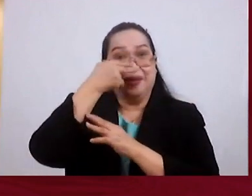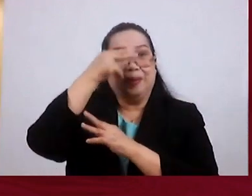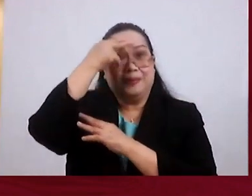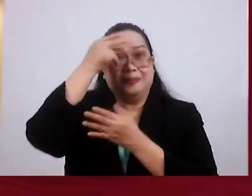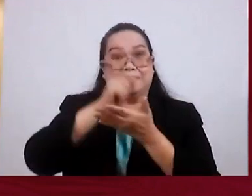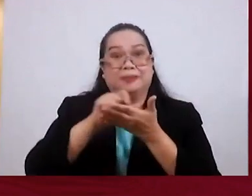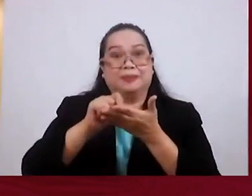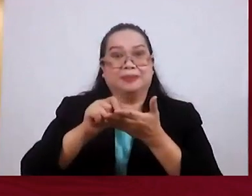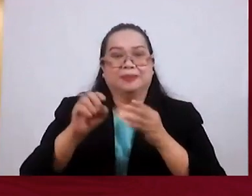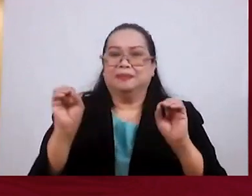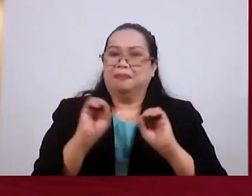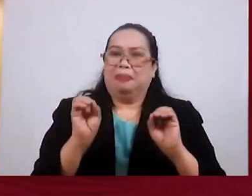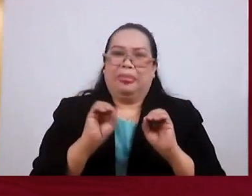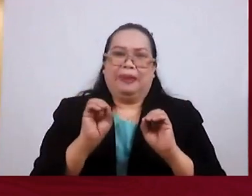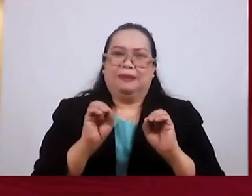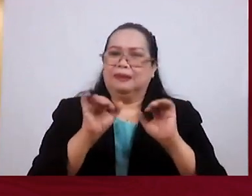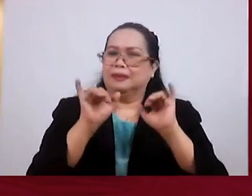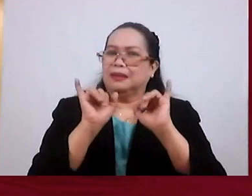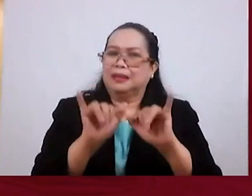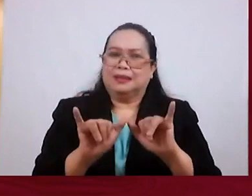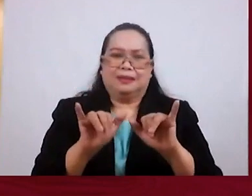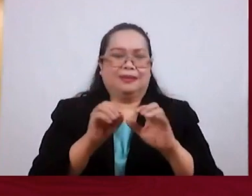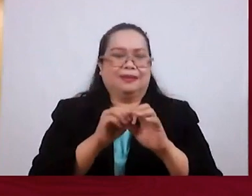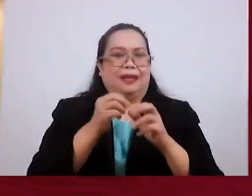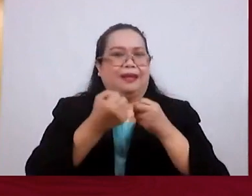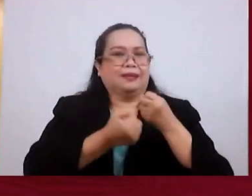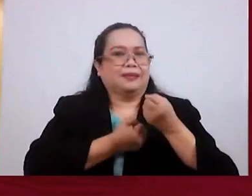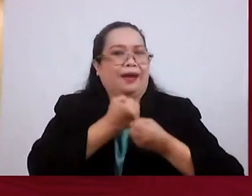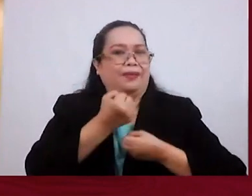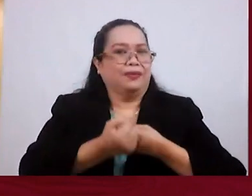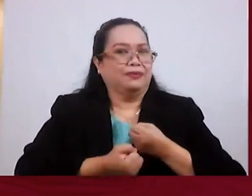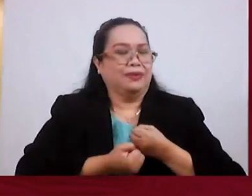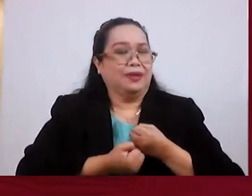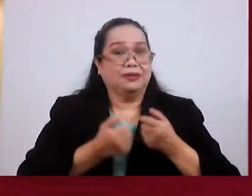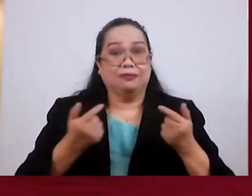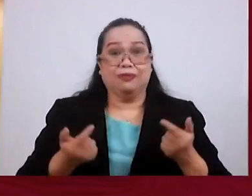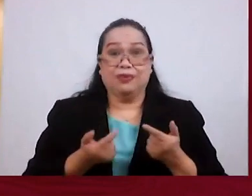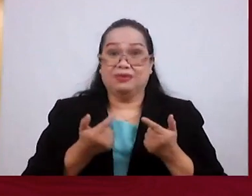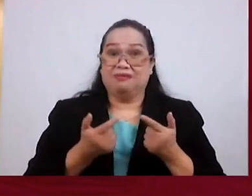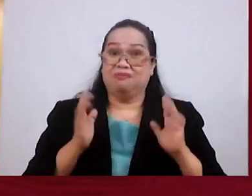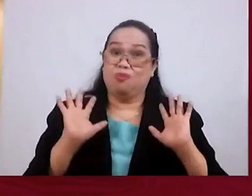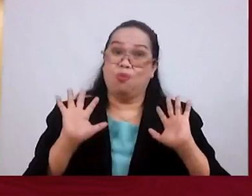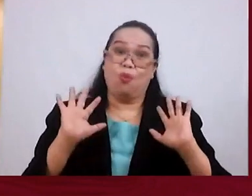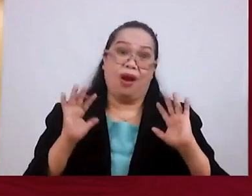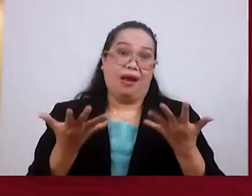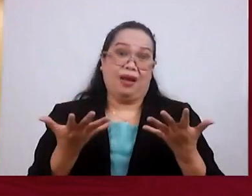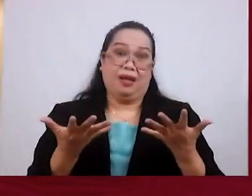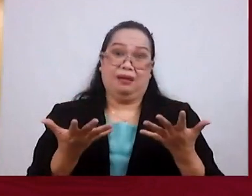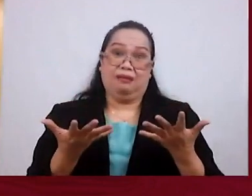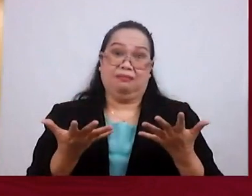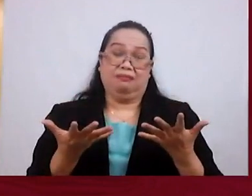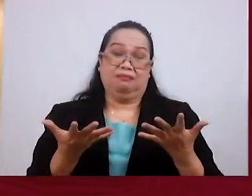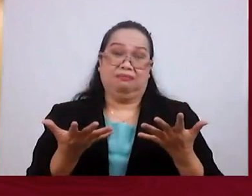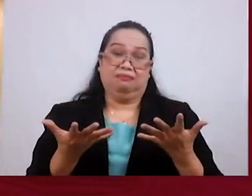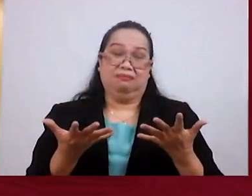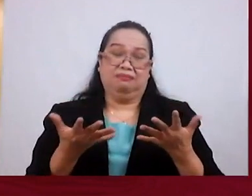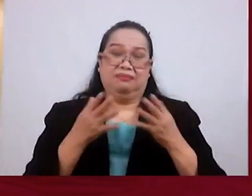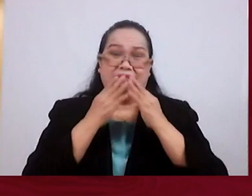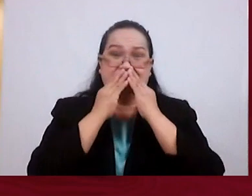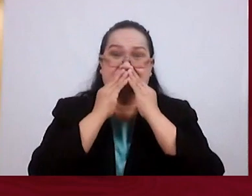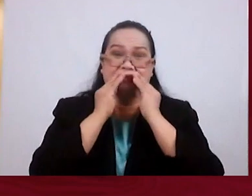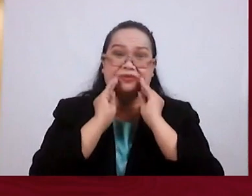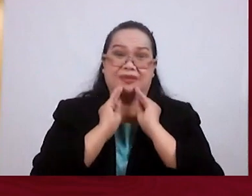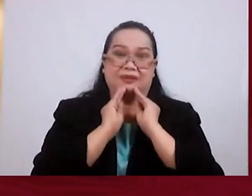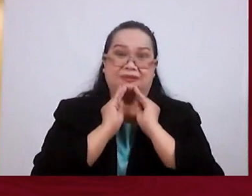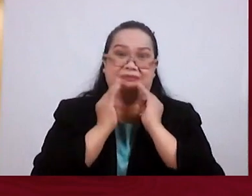there no longer remains a sacrifice for sins. Those are sad words.